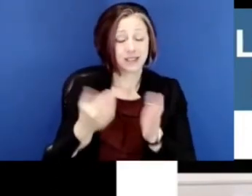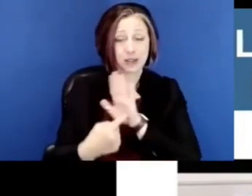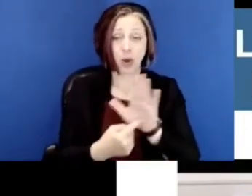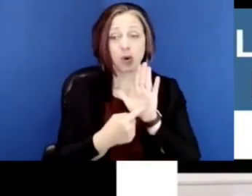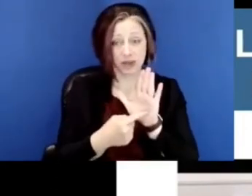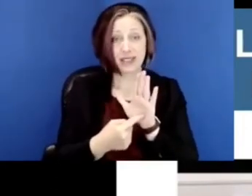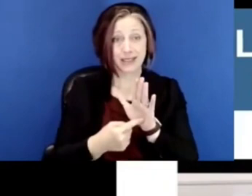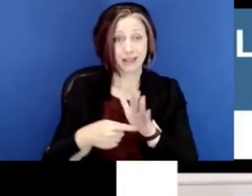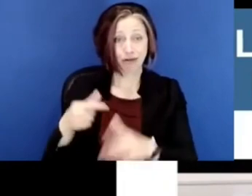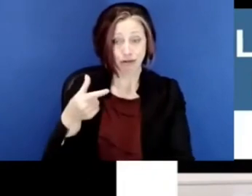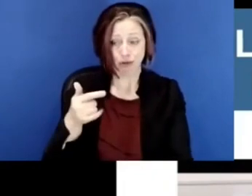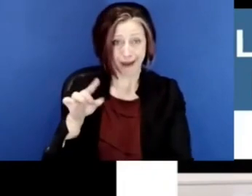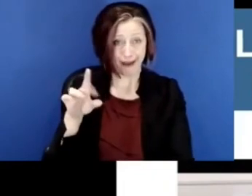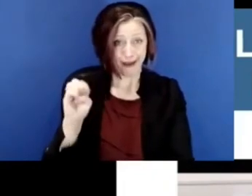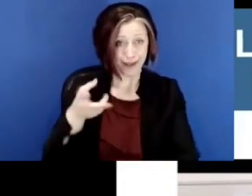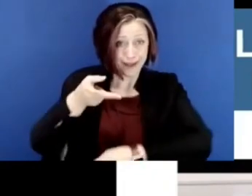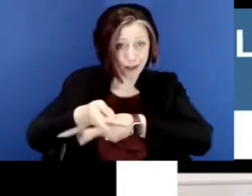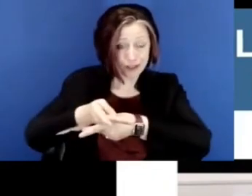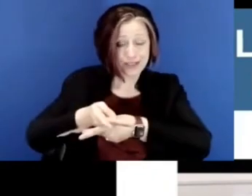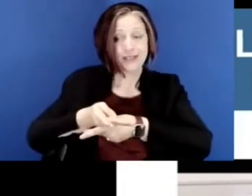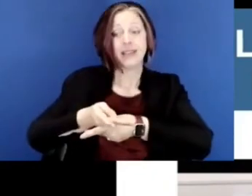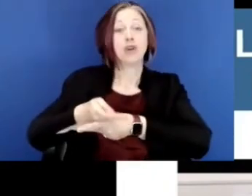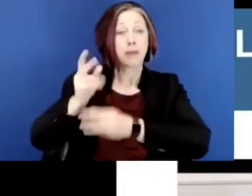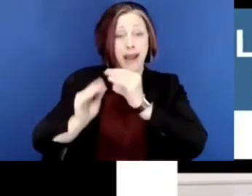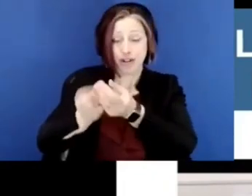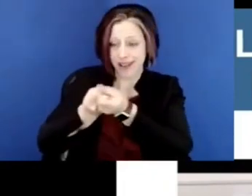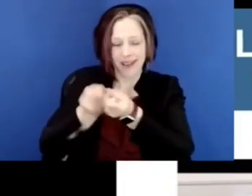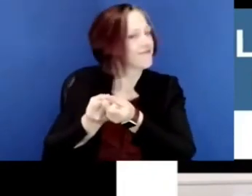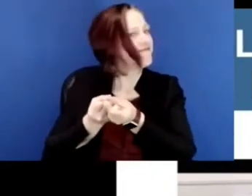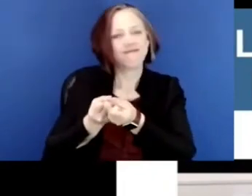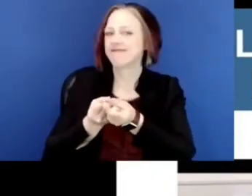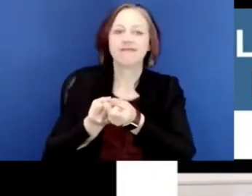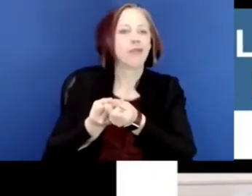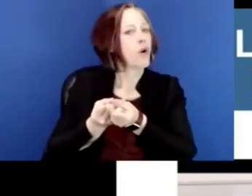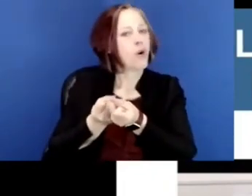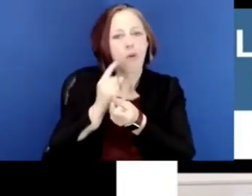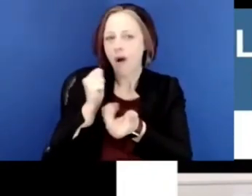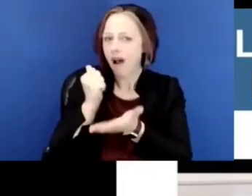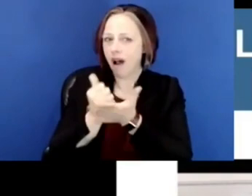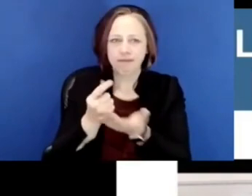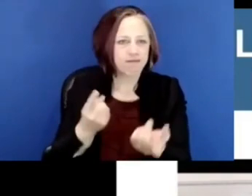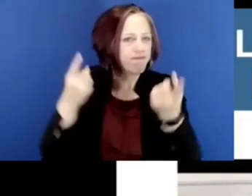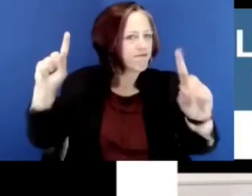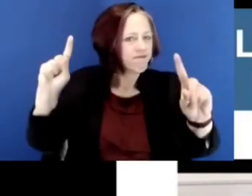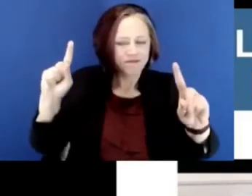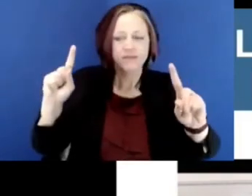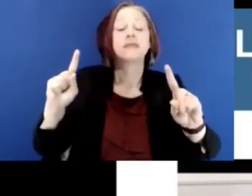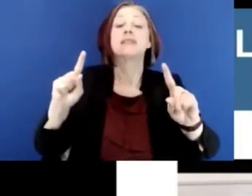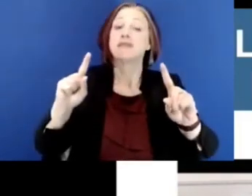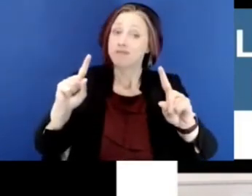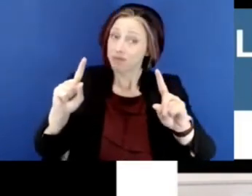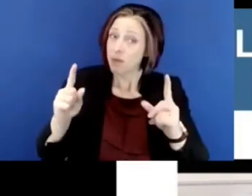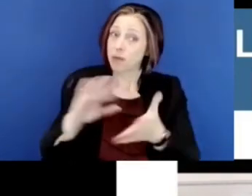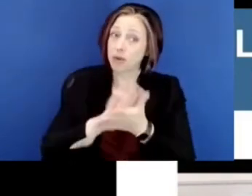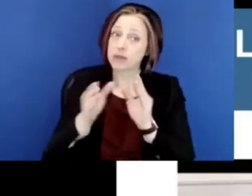that grade retention and remediation structured that way do not end up producing higher achievement. They